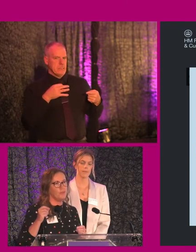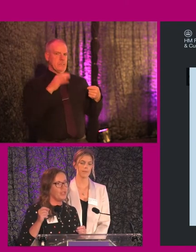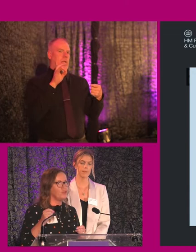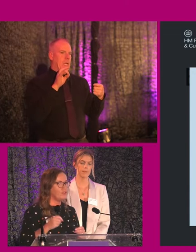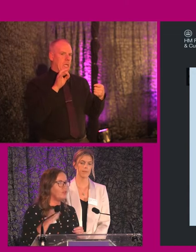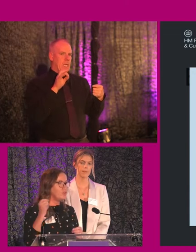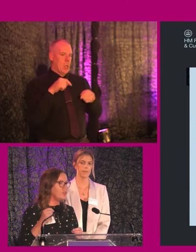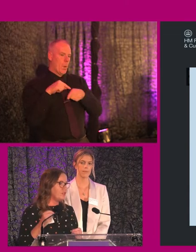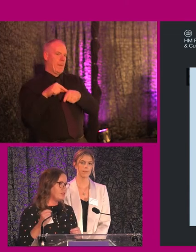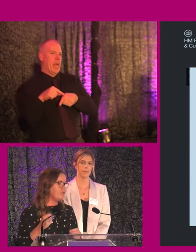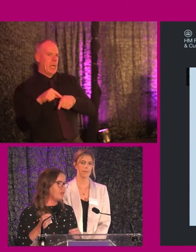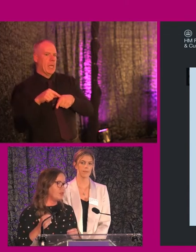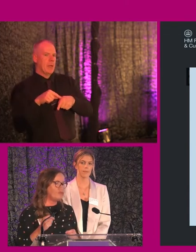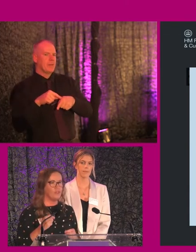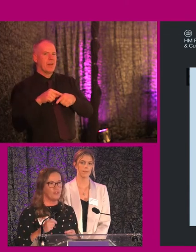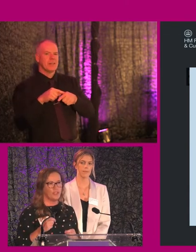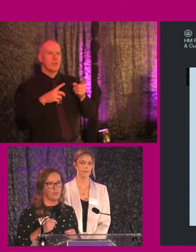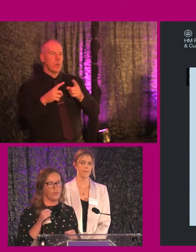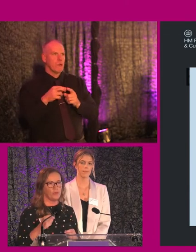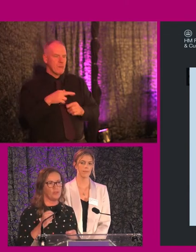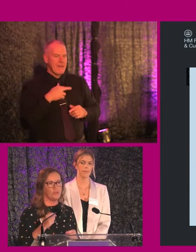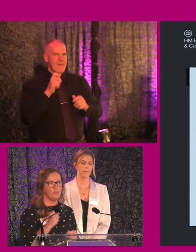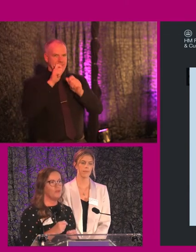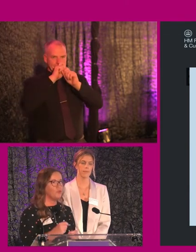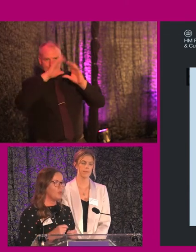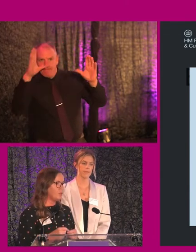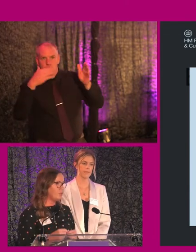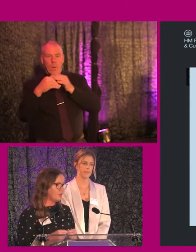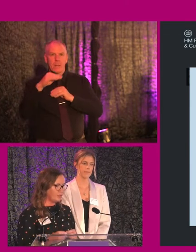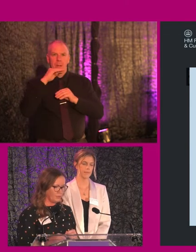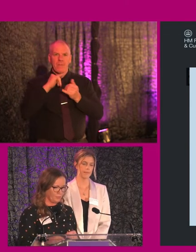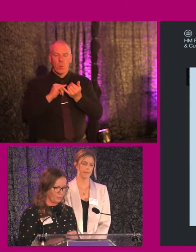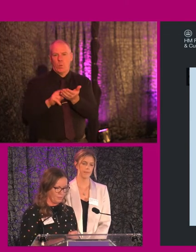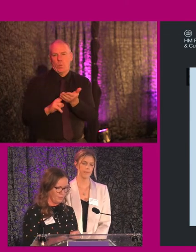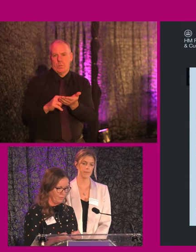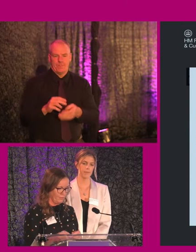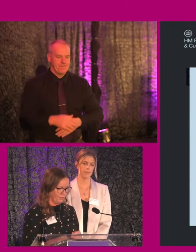compliance rather than going that step further and really thinking about what does this mean for the people in the building.